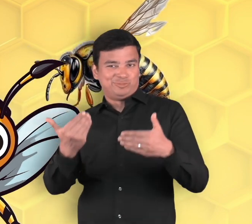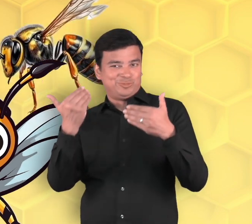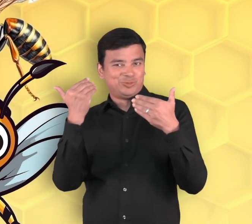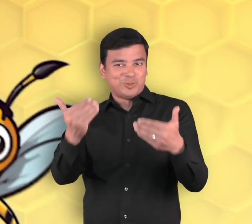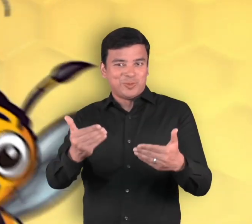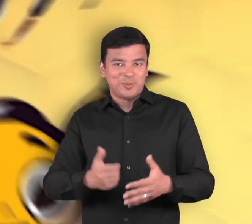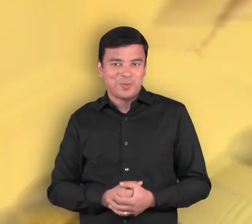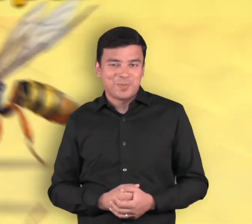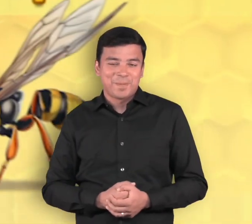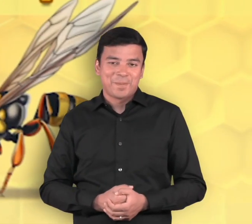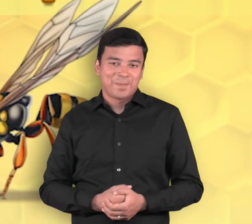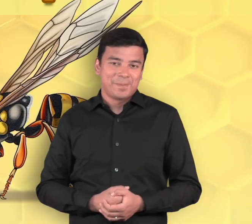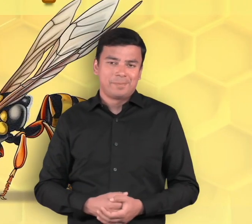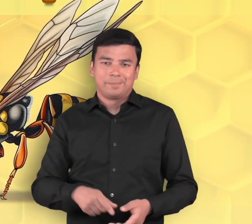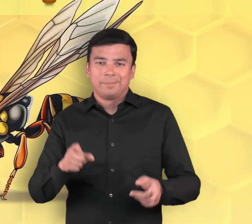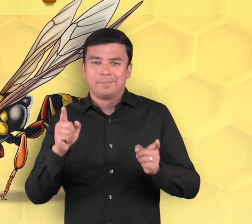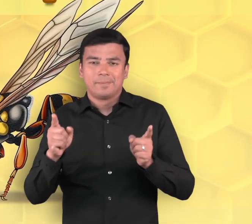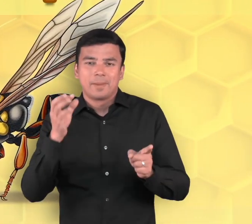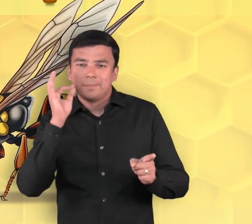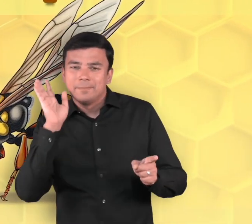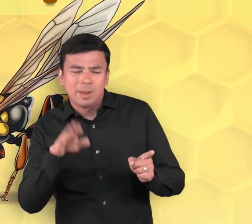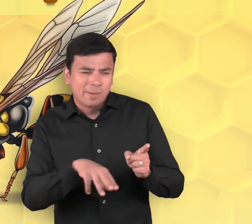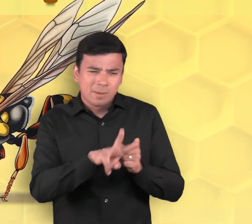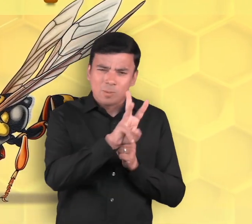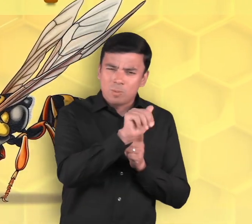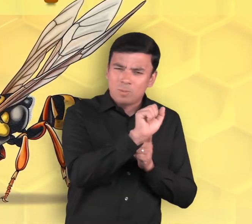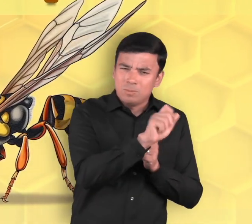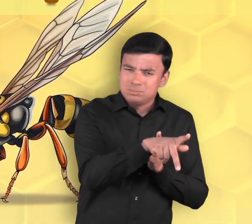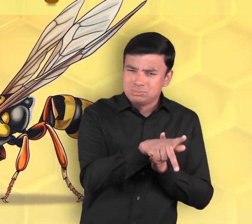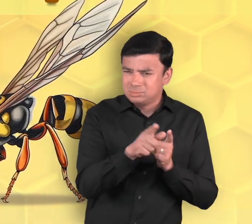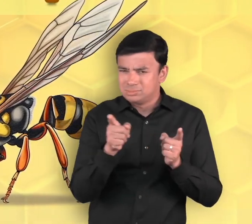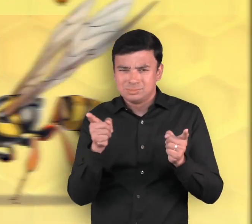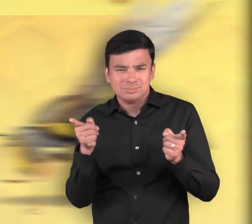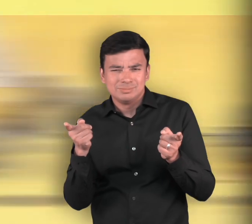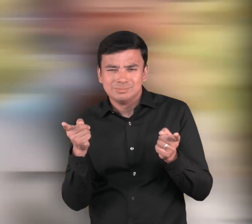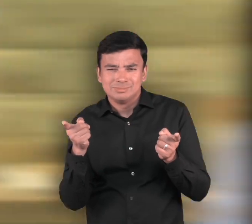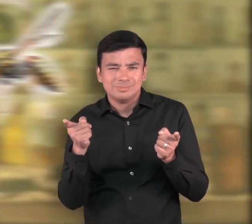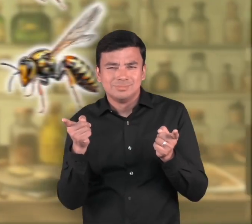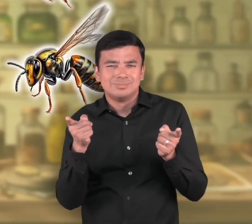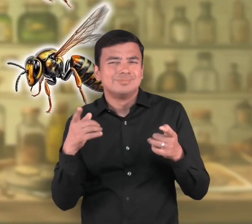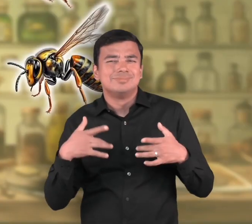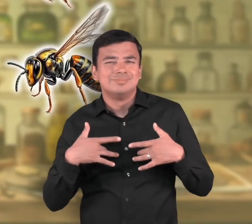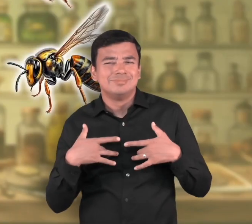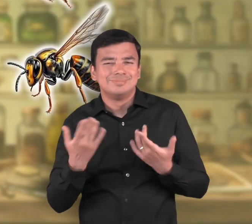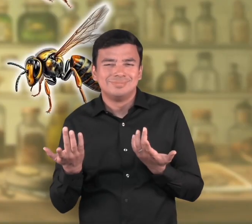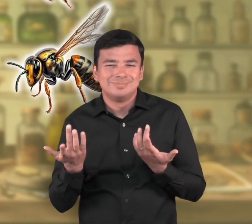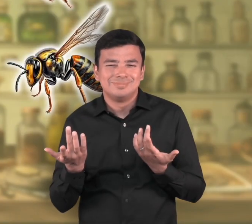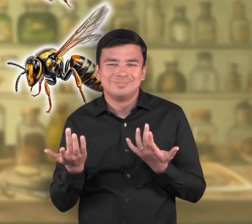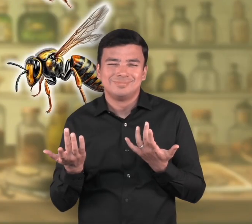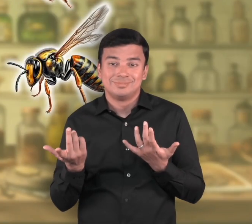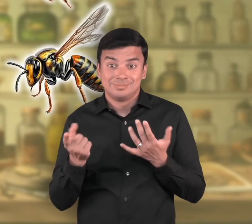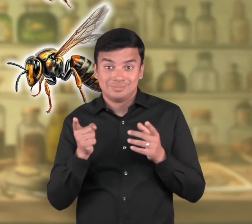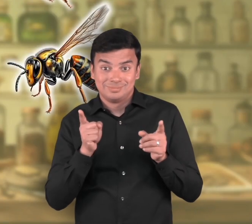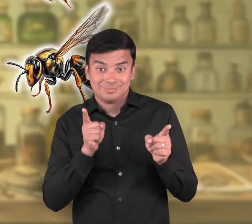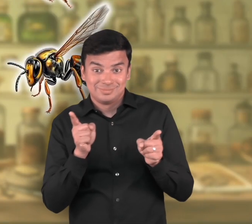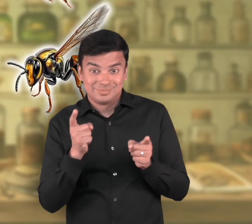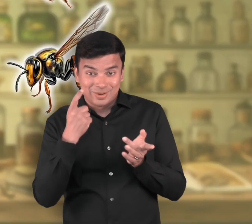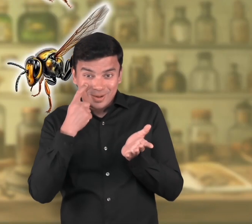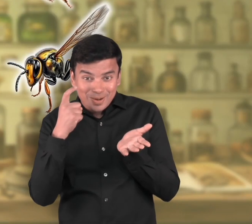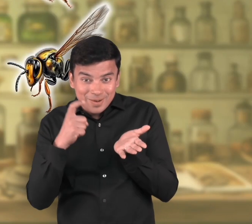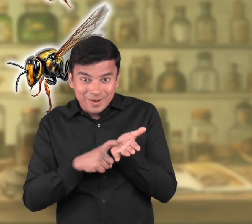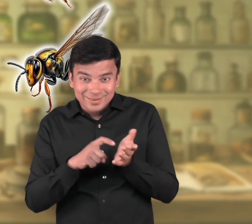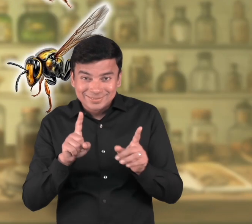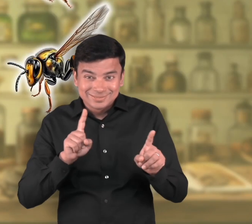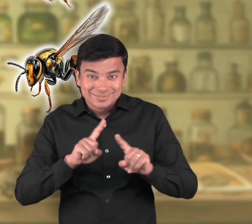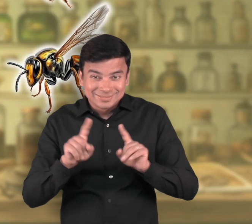started! What are bees and wasps? Even for the experts, it is hard to